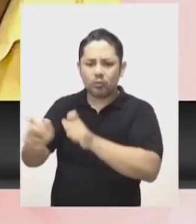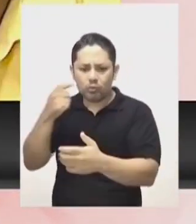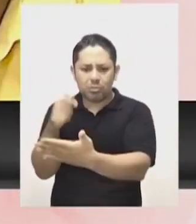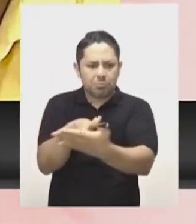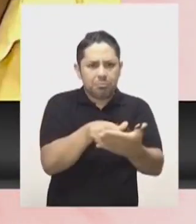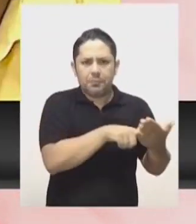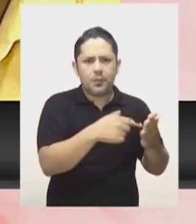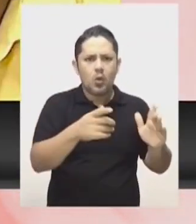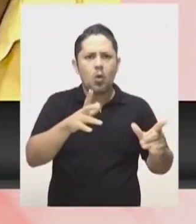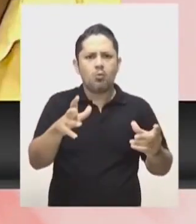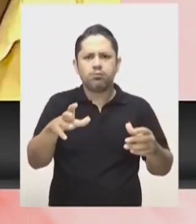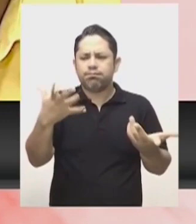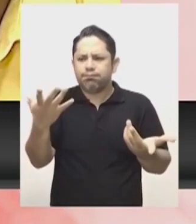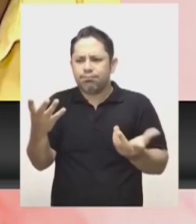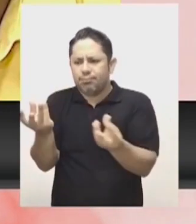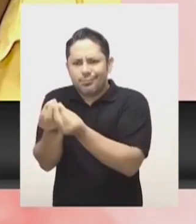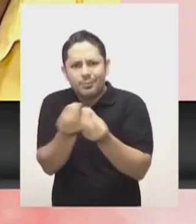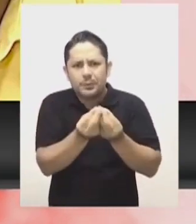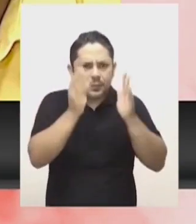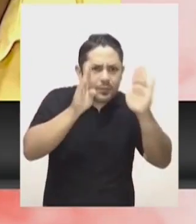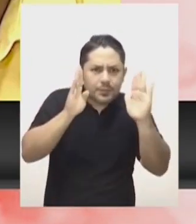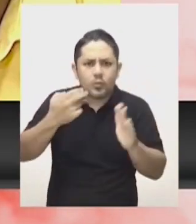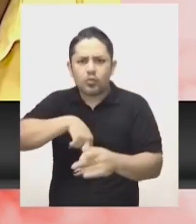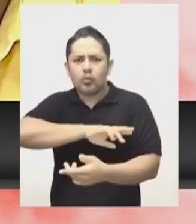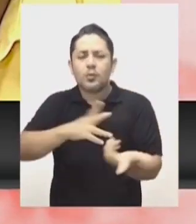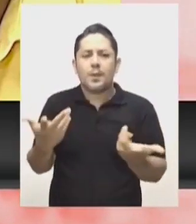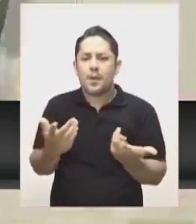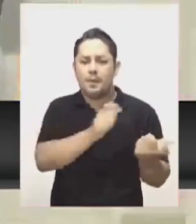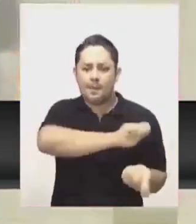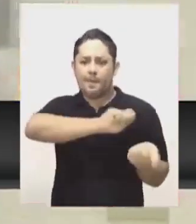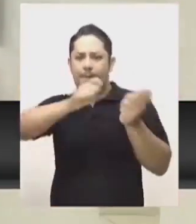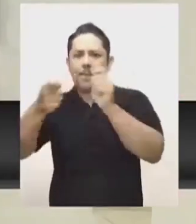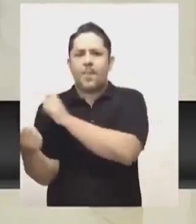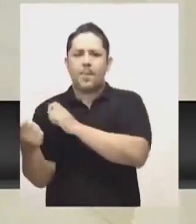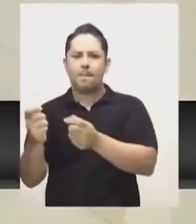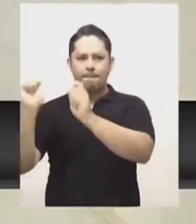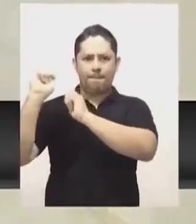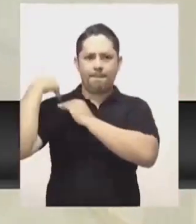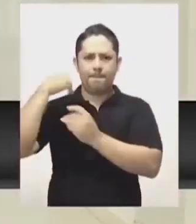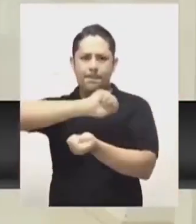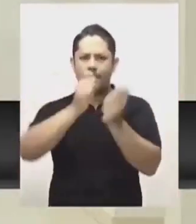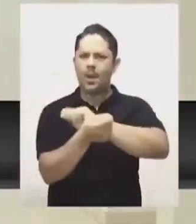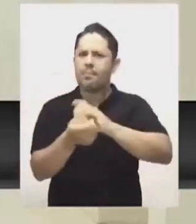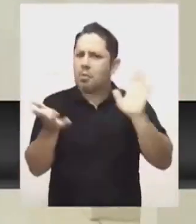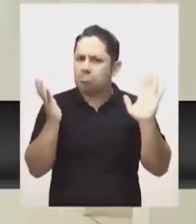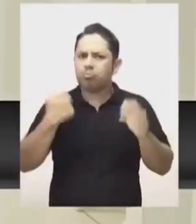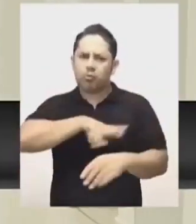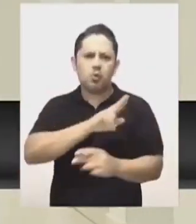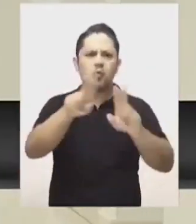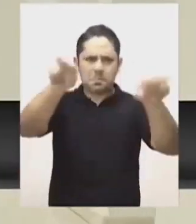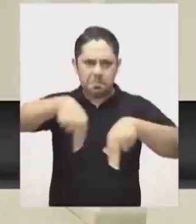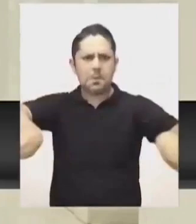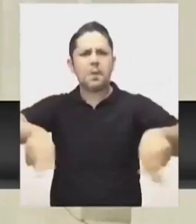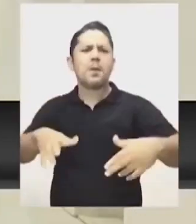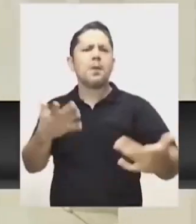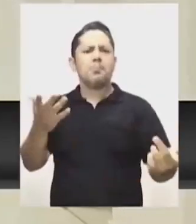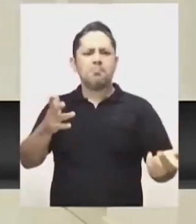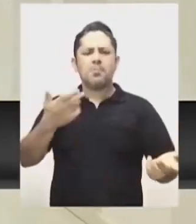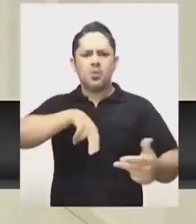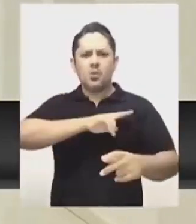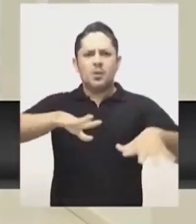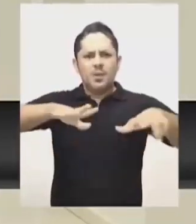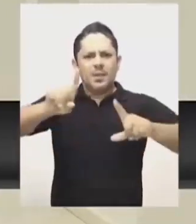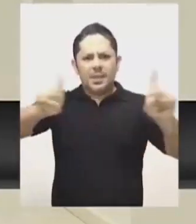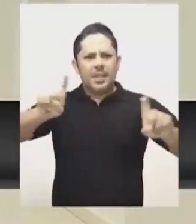splicing has been going on since August 1st. And the fact that people do not see each other, the poorly administrative process has been